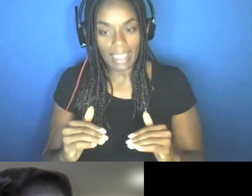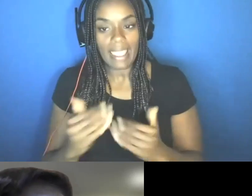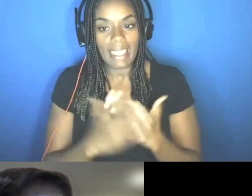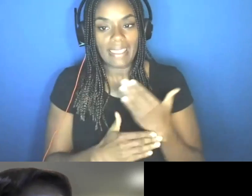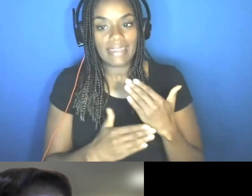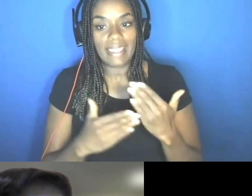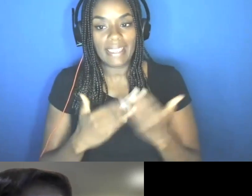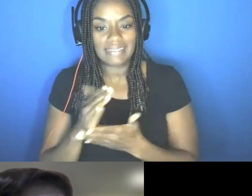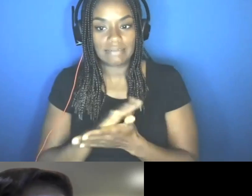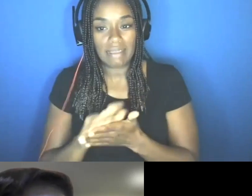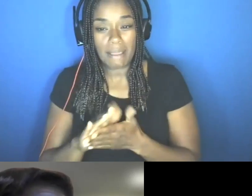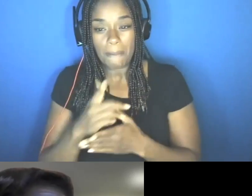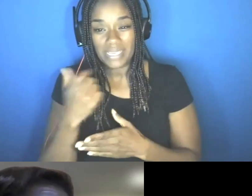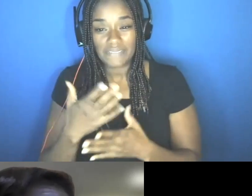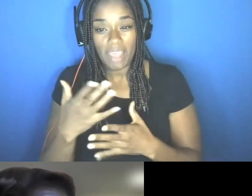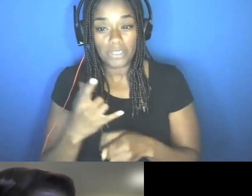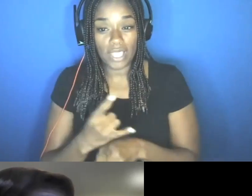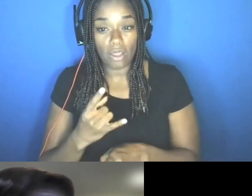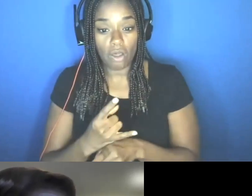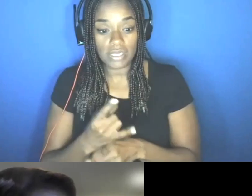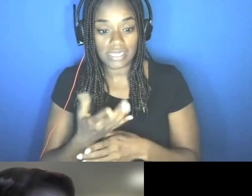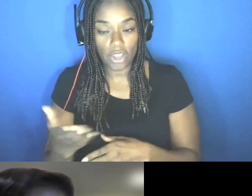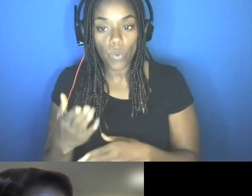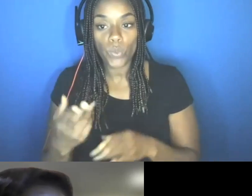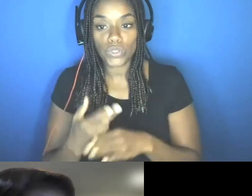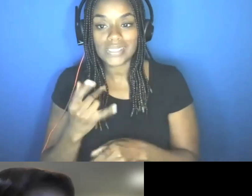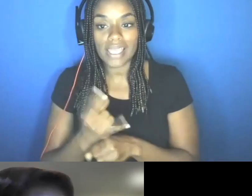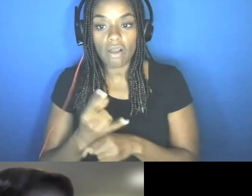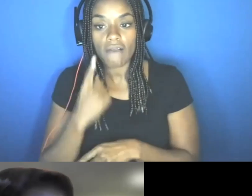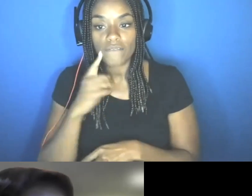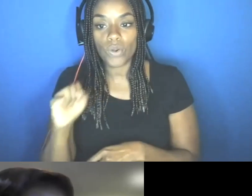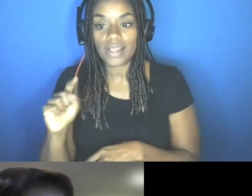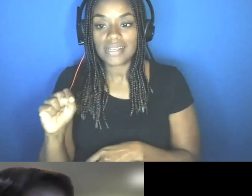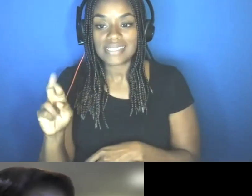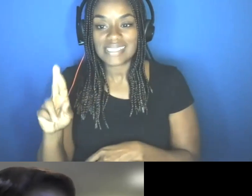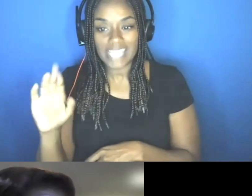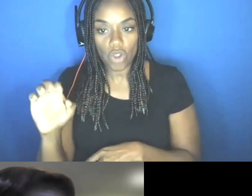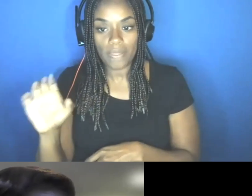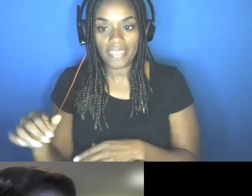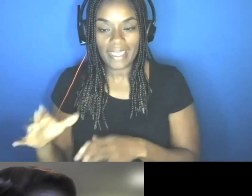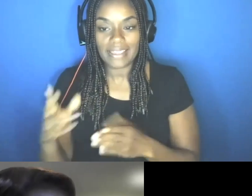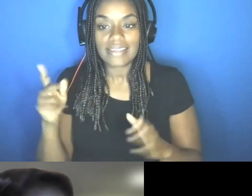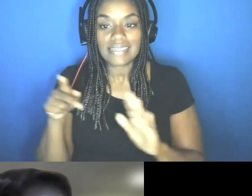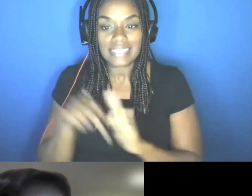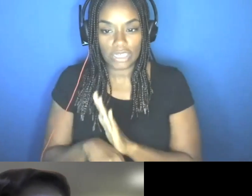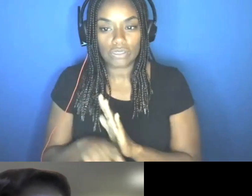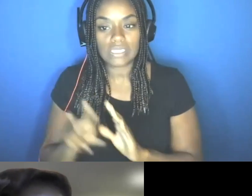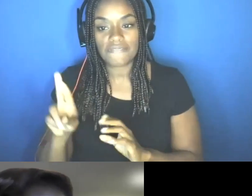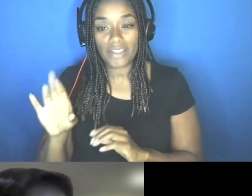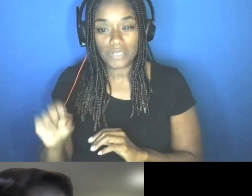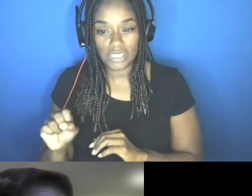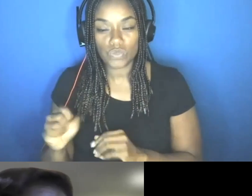alcohol, remember that we use alcohol for sterilization. So alcohol will also kill viruses at the right concentration. Um,